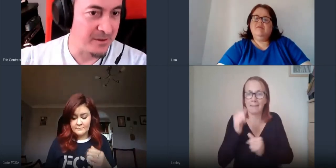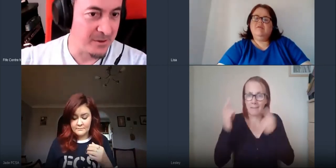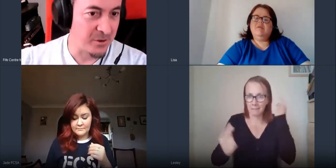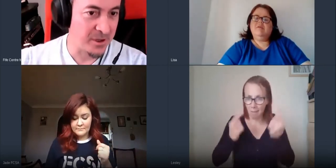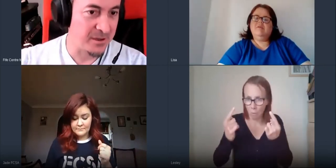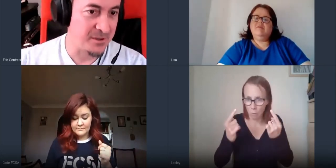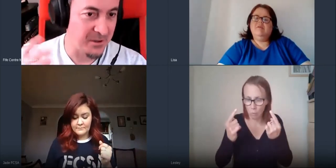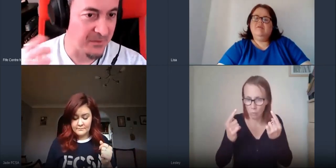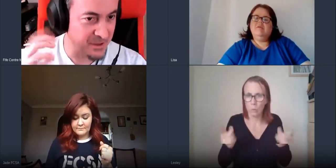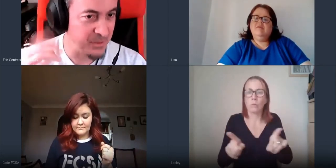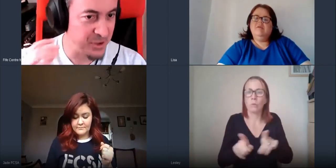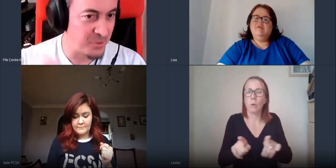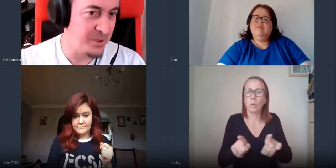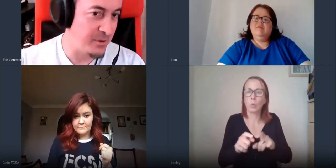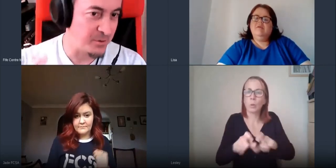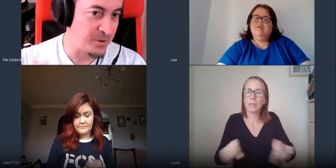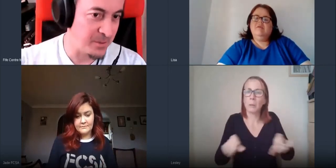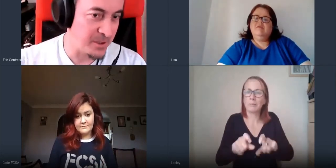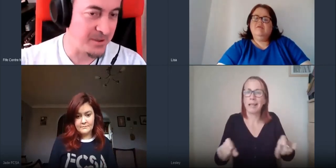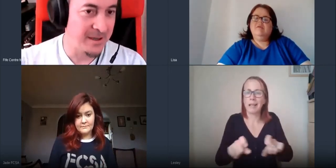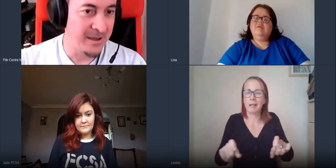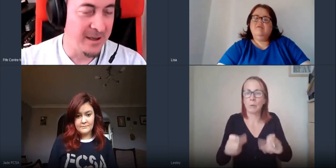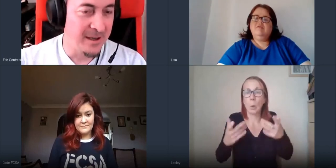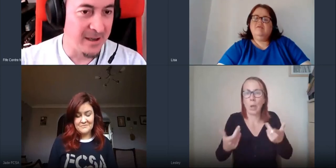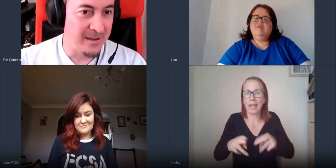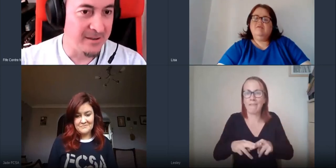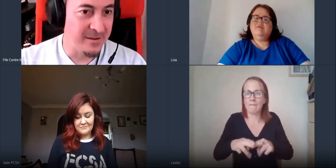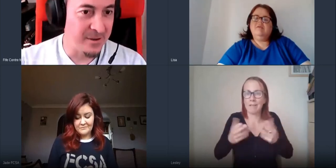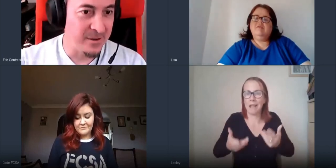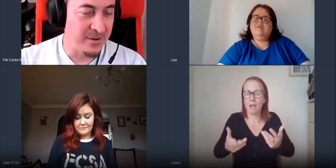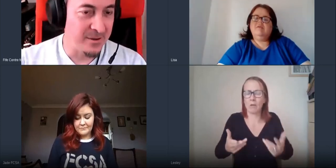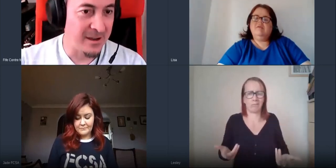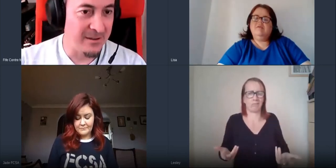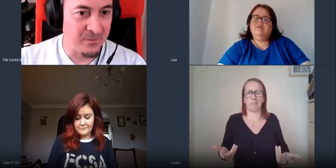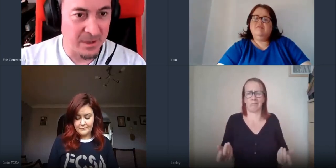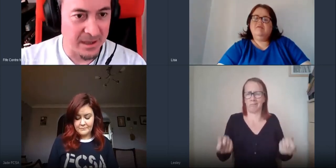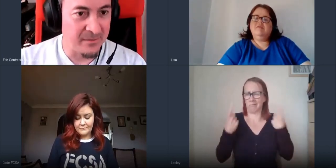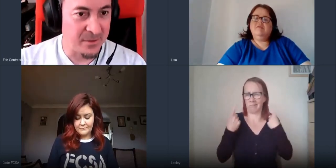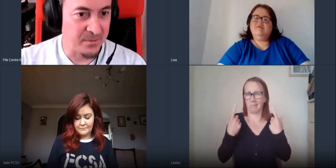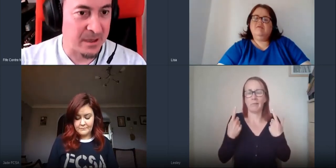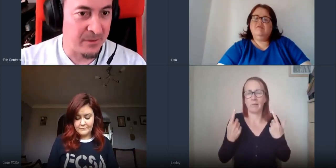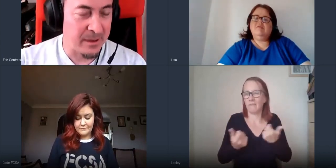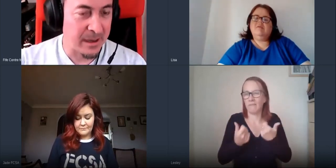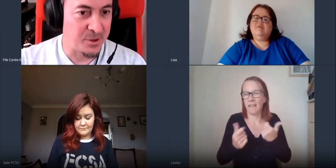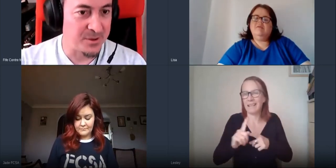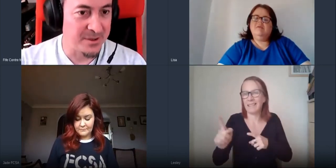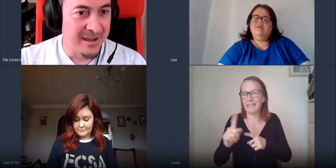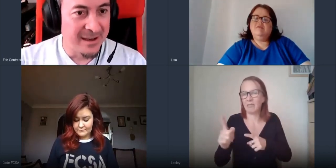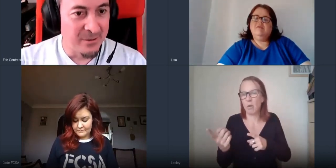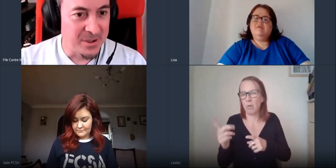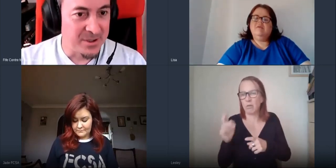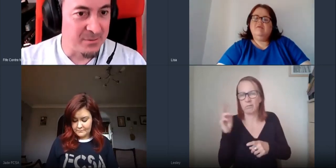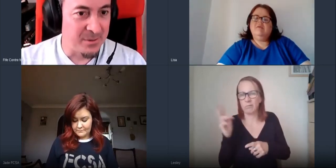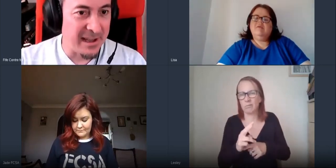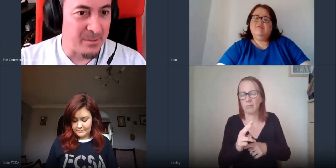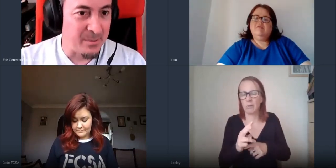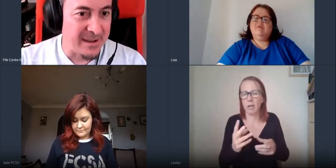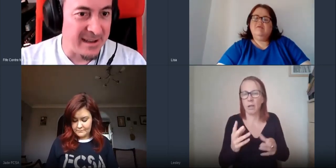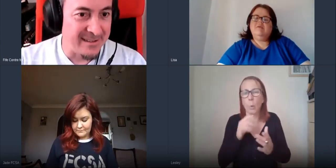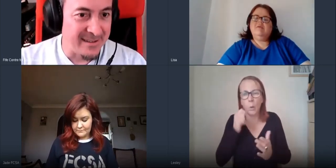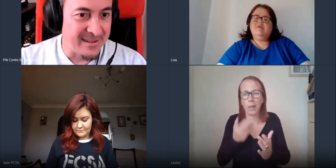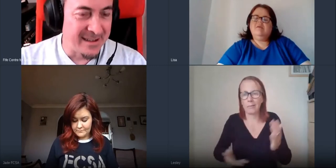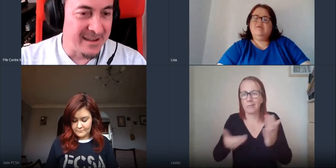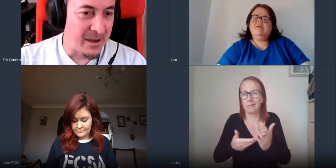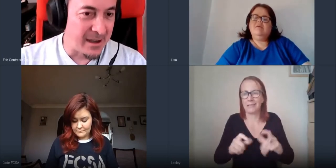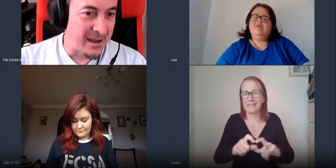correctly so if it's a bit choppy now don't worry about it and uh and we'll add the captions which will help and